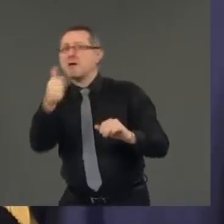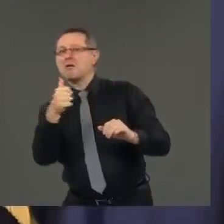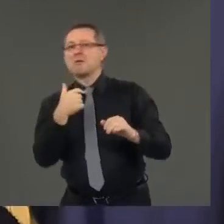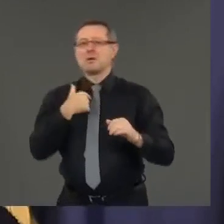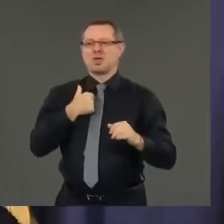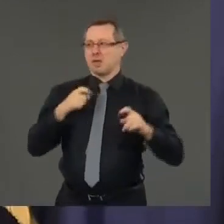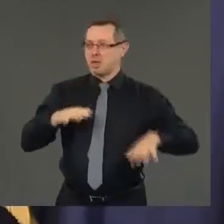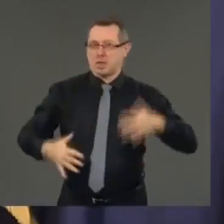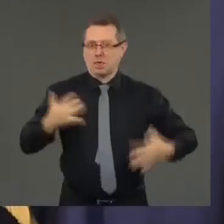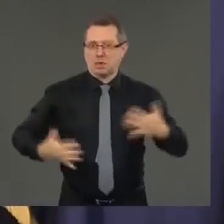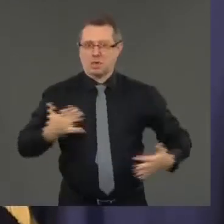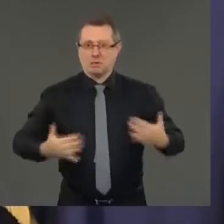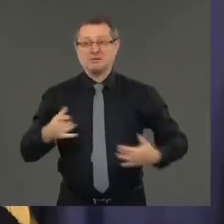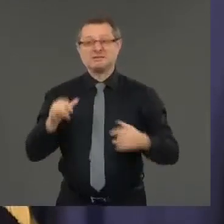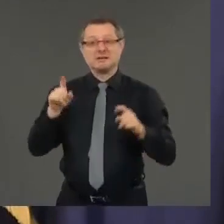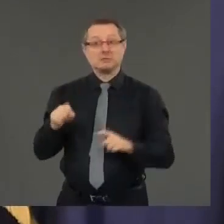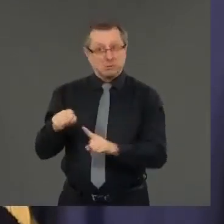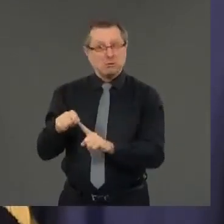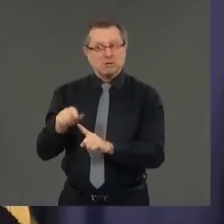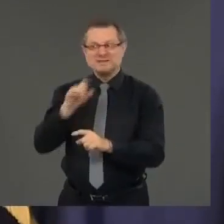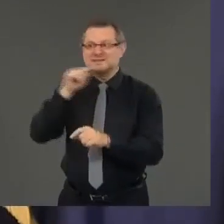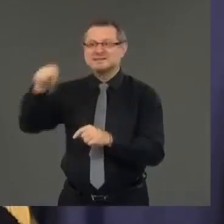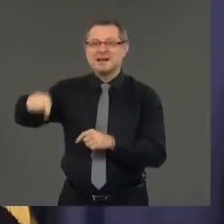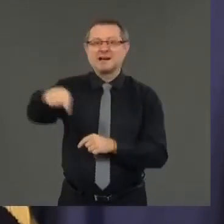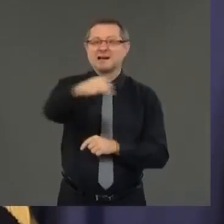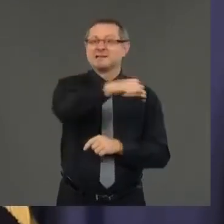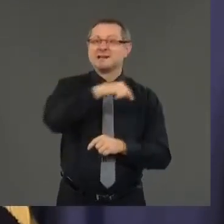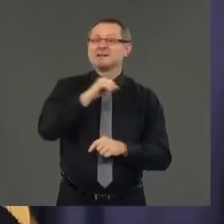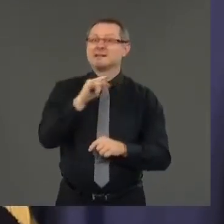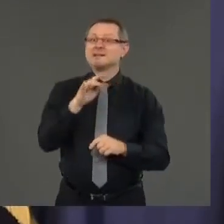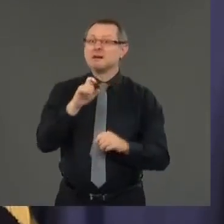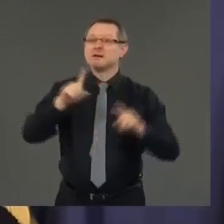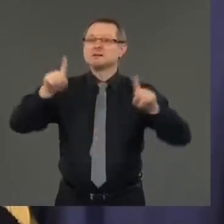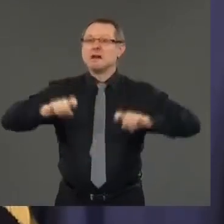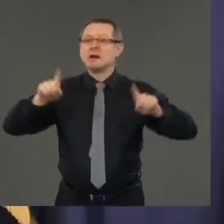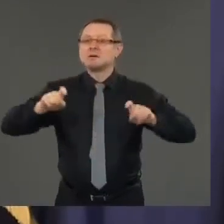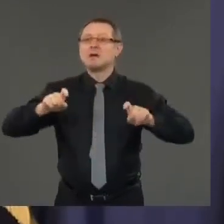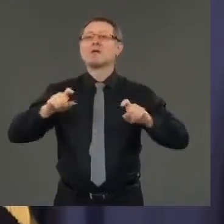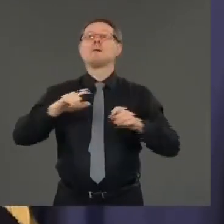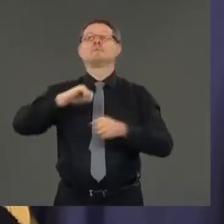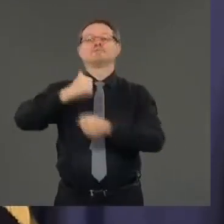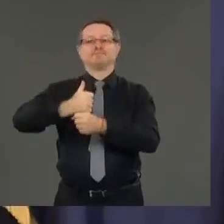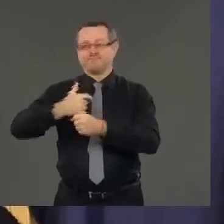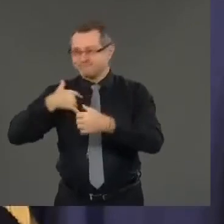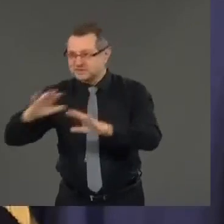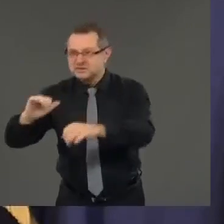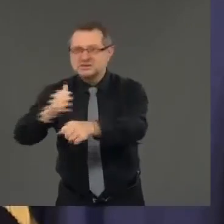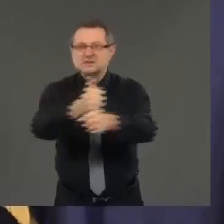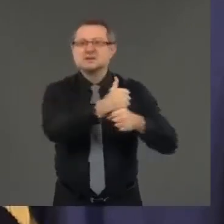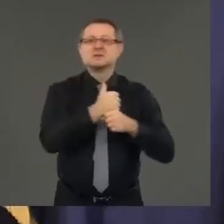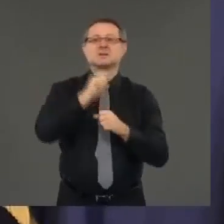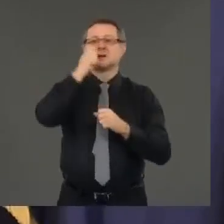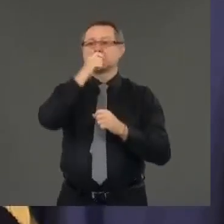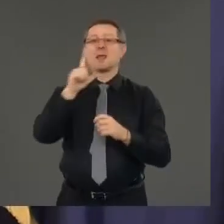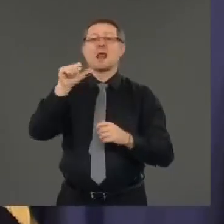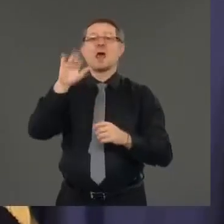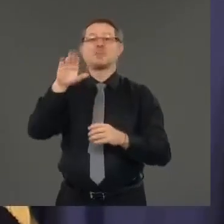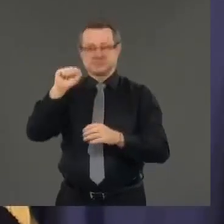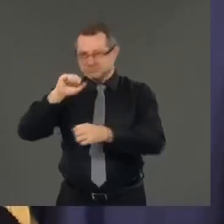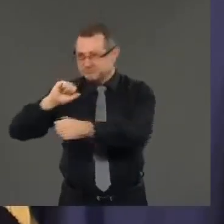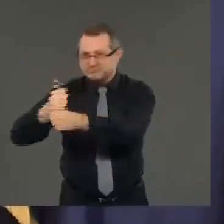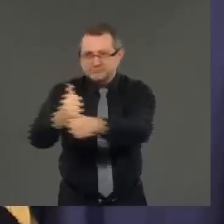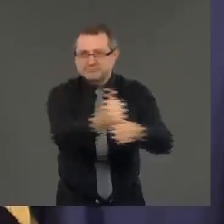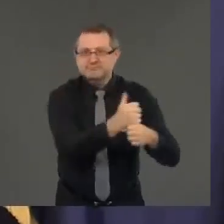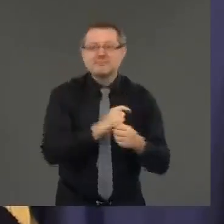labs doing the contact tracing it was hard government never had a challenge like that before not in my